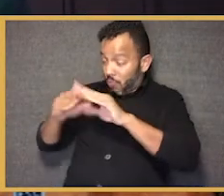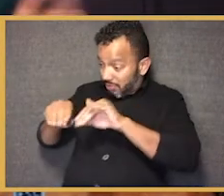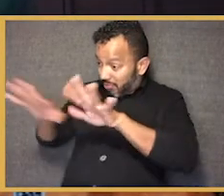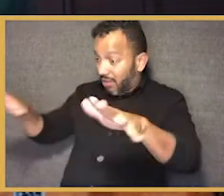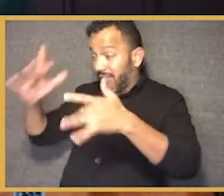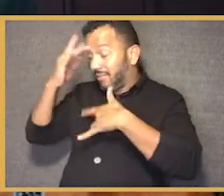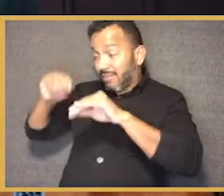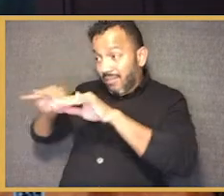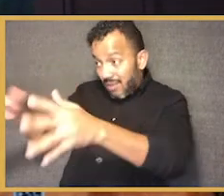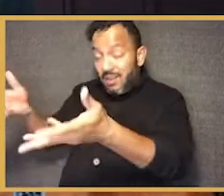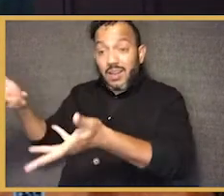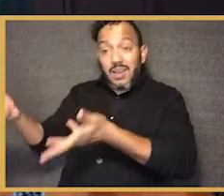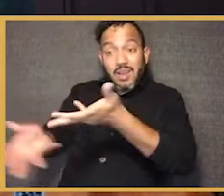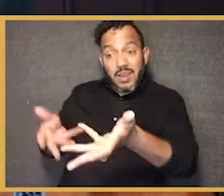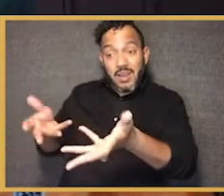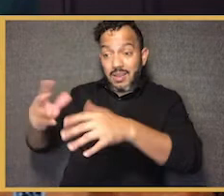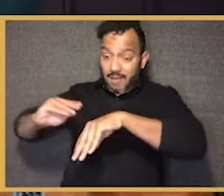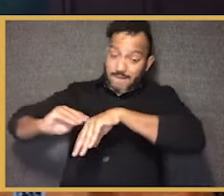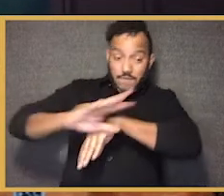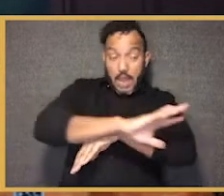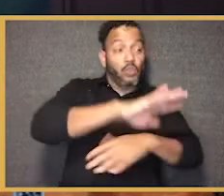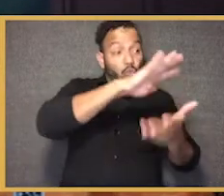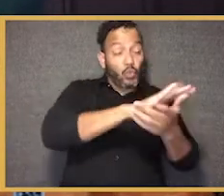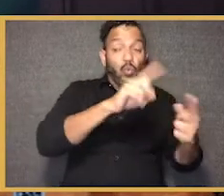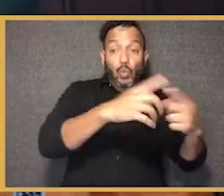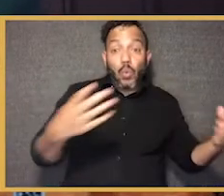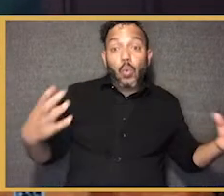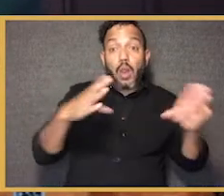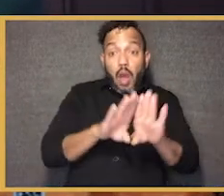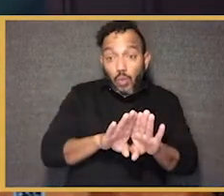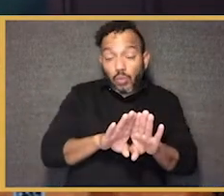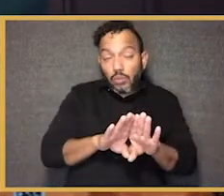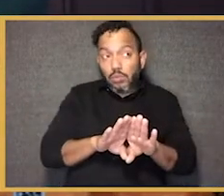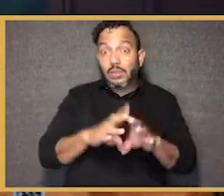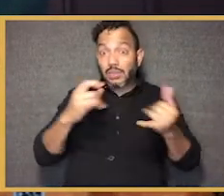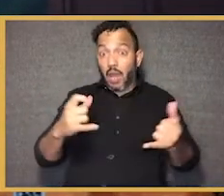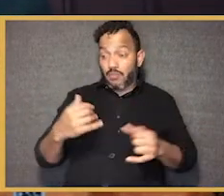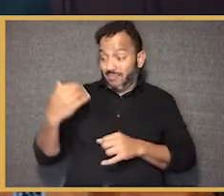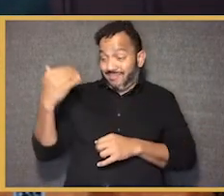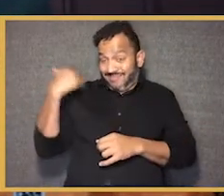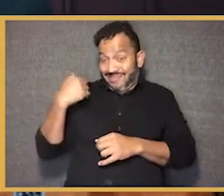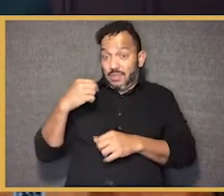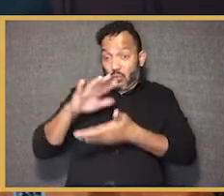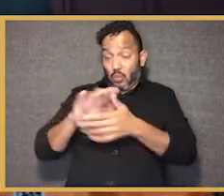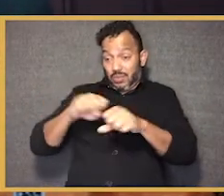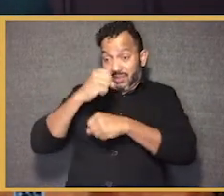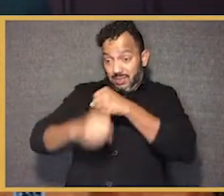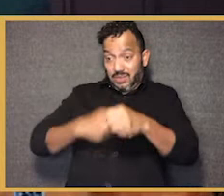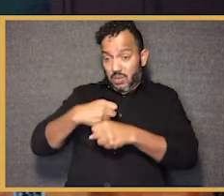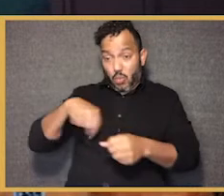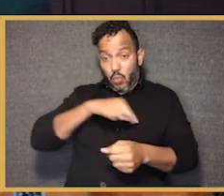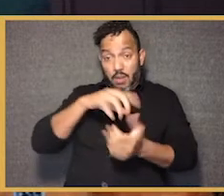of COVID that's forcing school closures going into this school year. Now, what we know from last